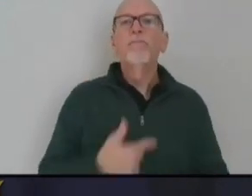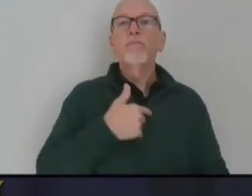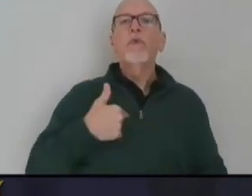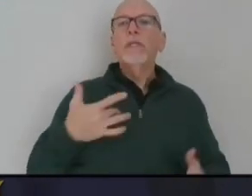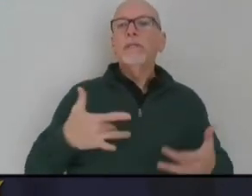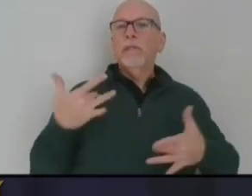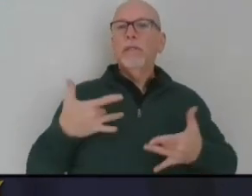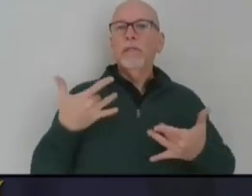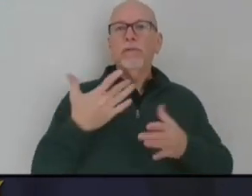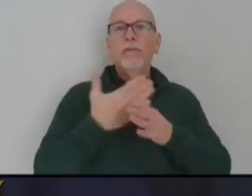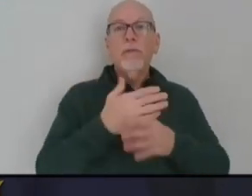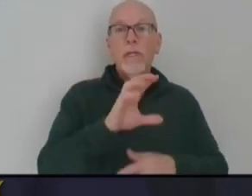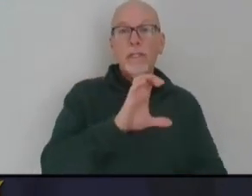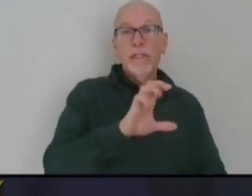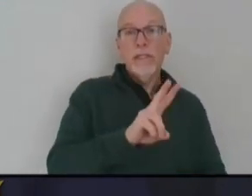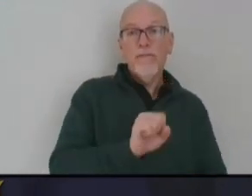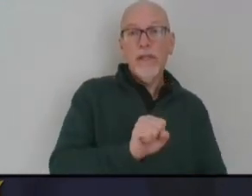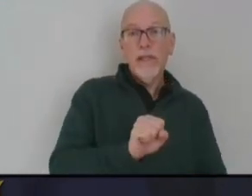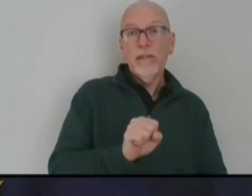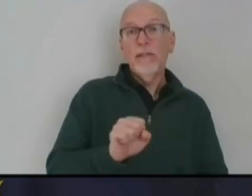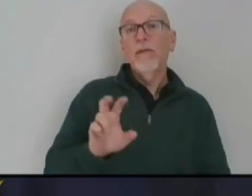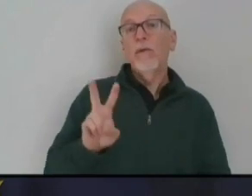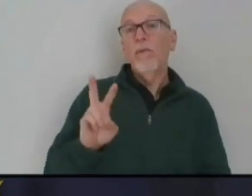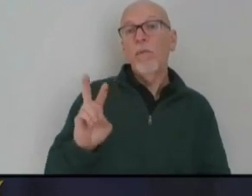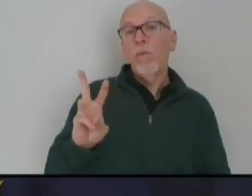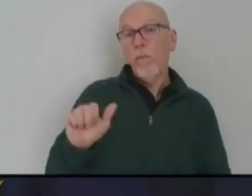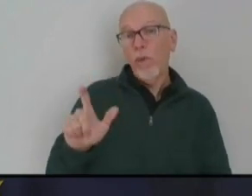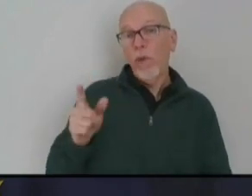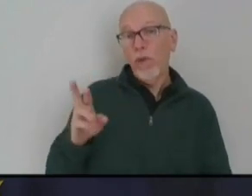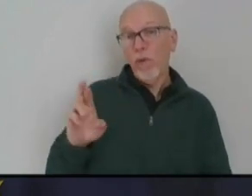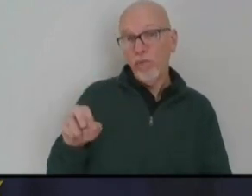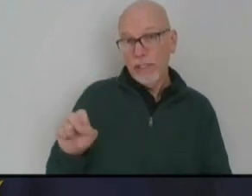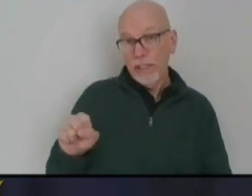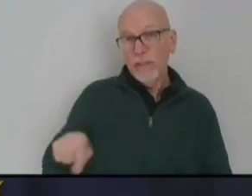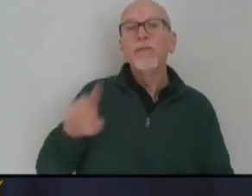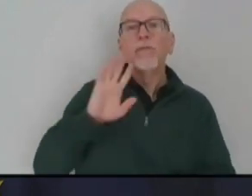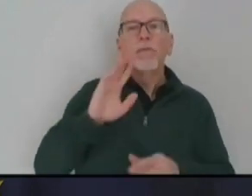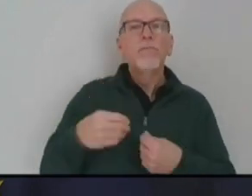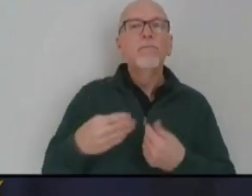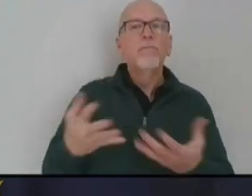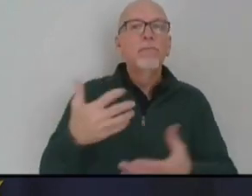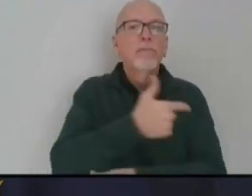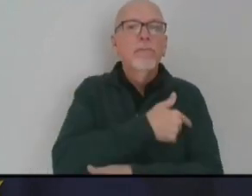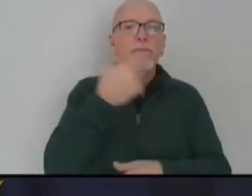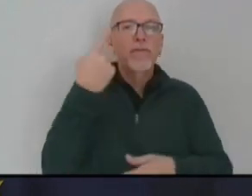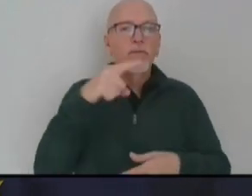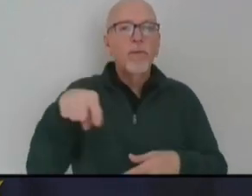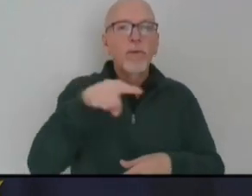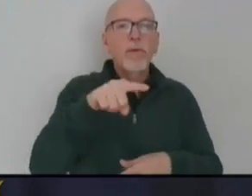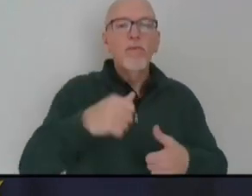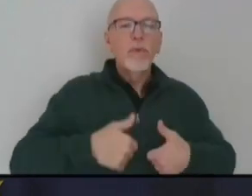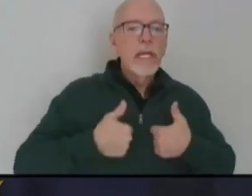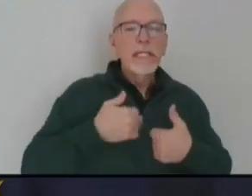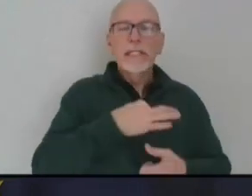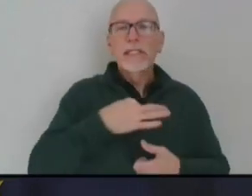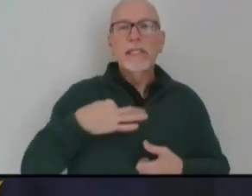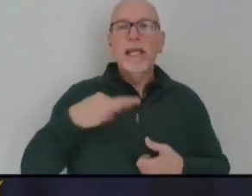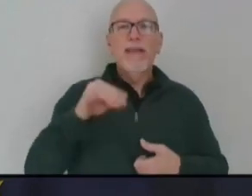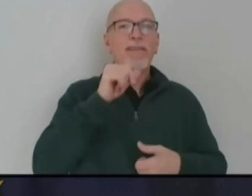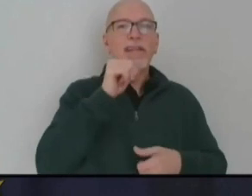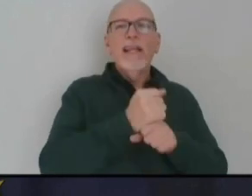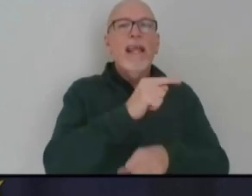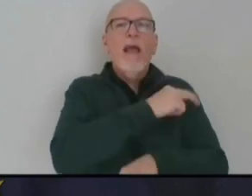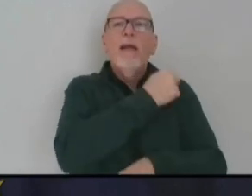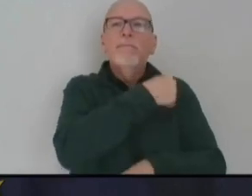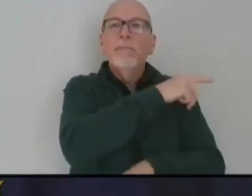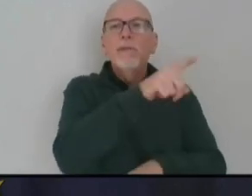CVS and Walgreens are partnering with us to provide vaccine to our long-term care residents and staff who do not receive it at our hospital sites.